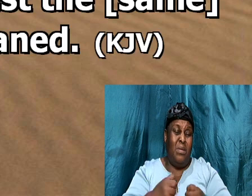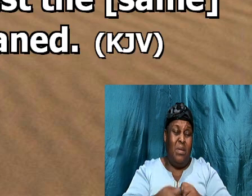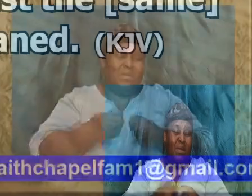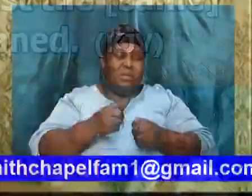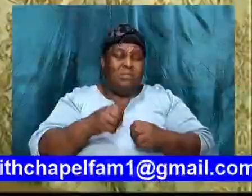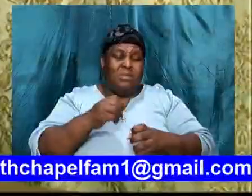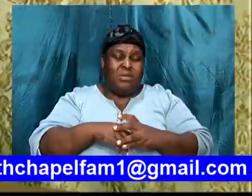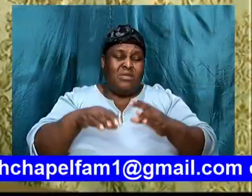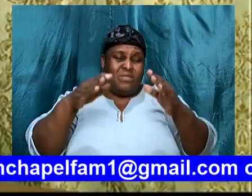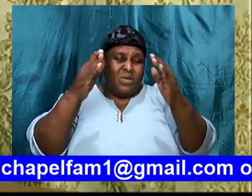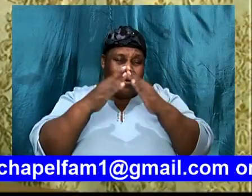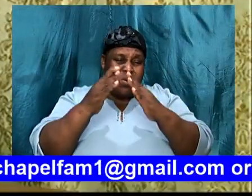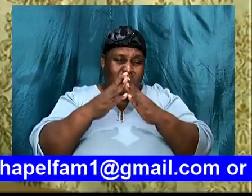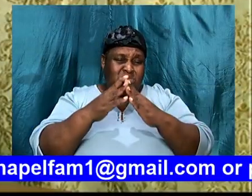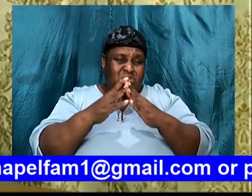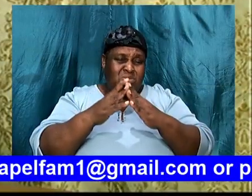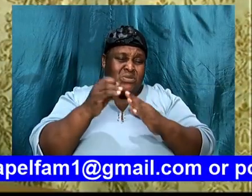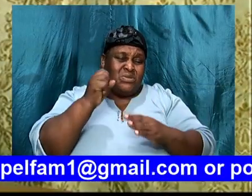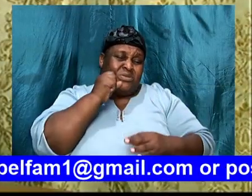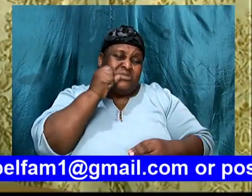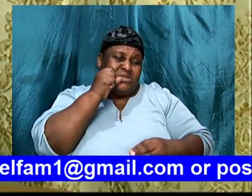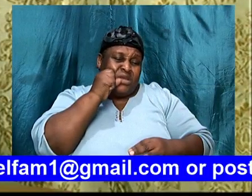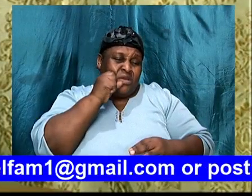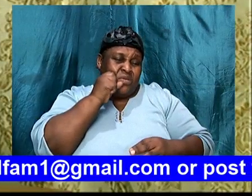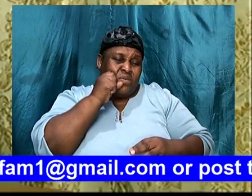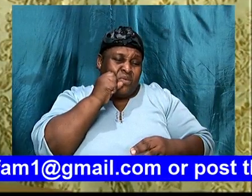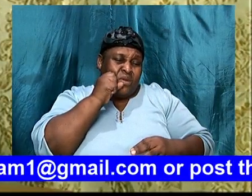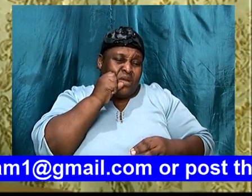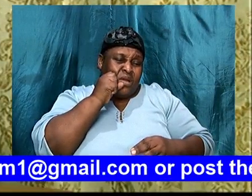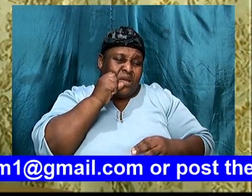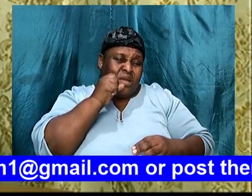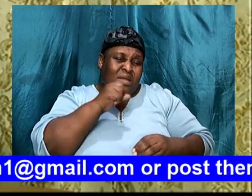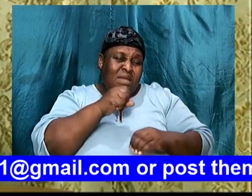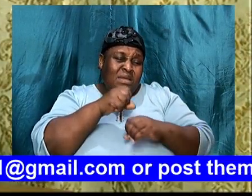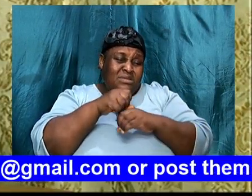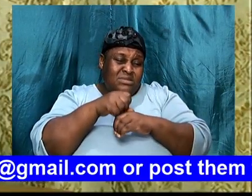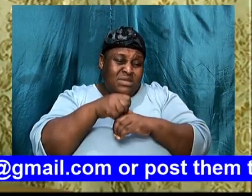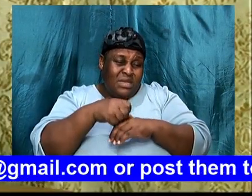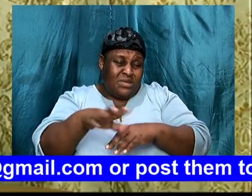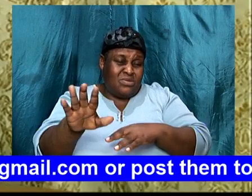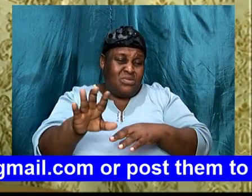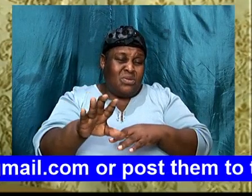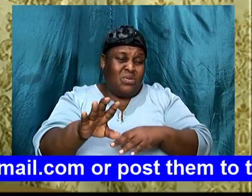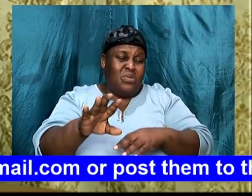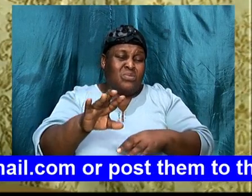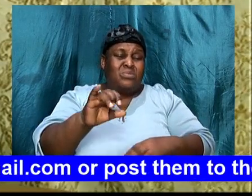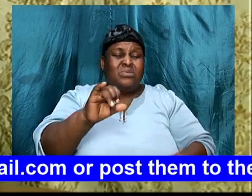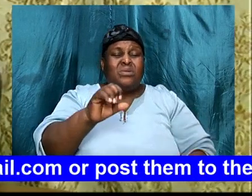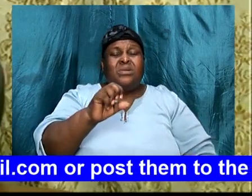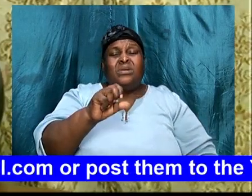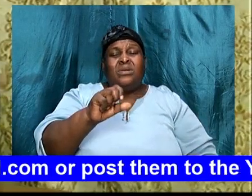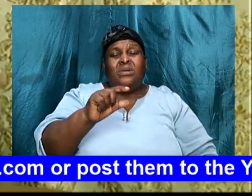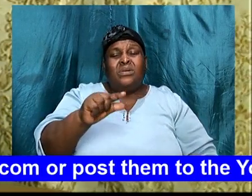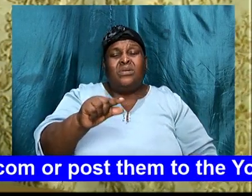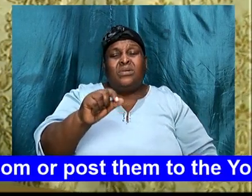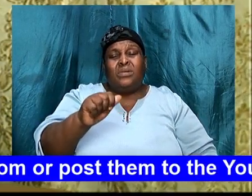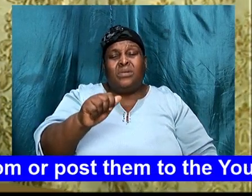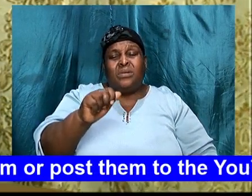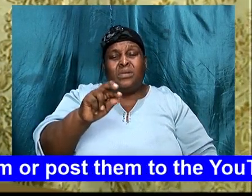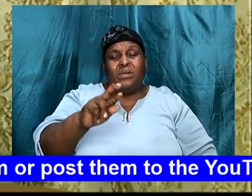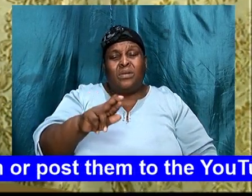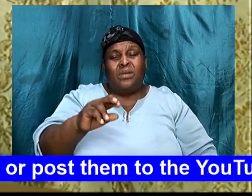Sarah, threw out Agar, Agar, was met, by an angel, the angel said, go back,